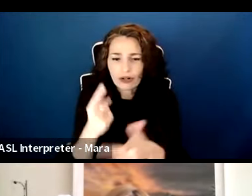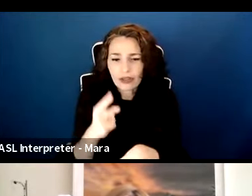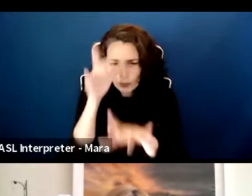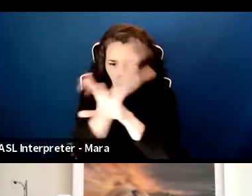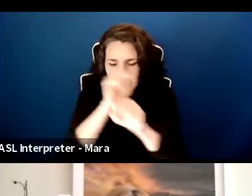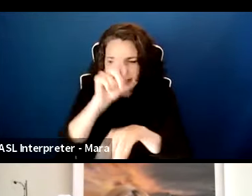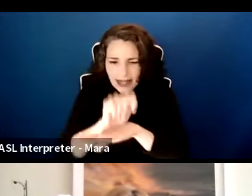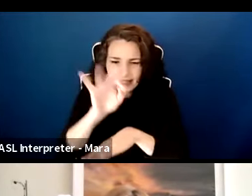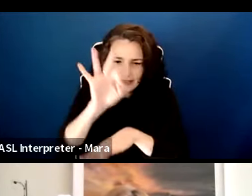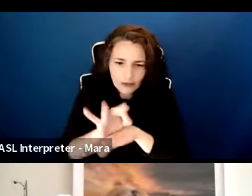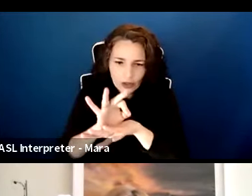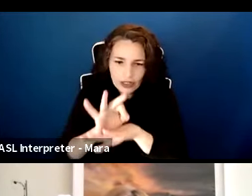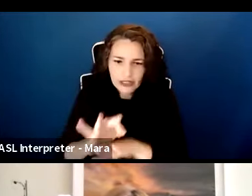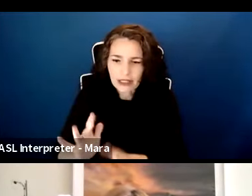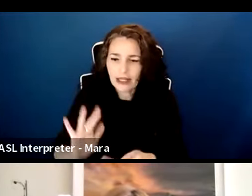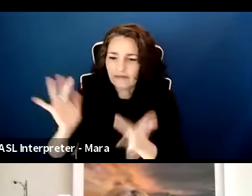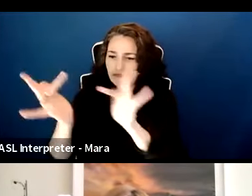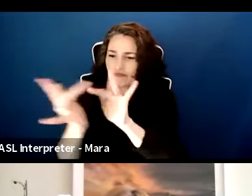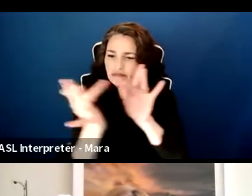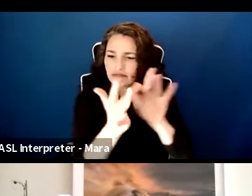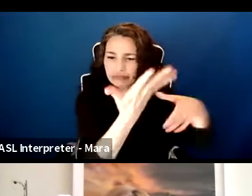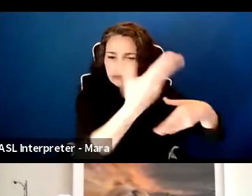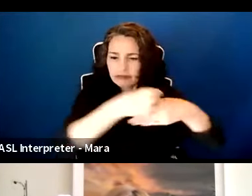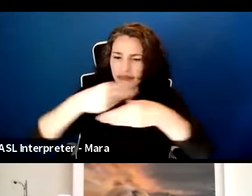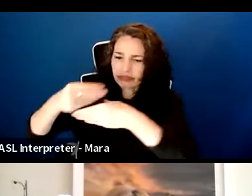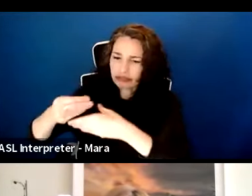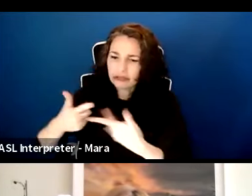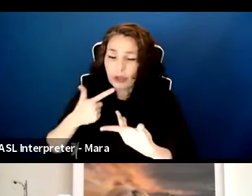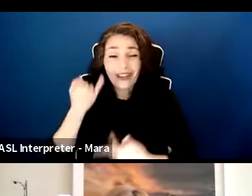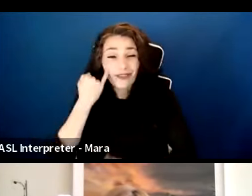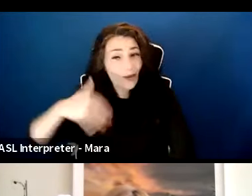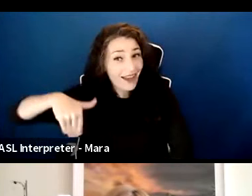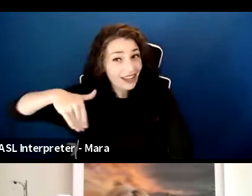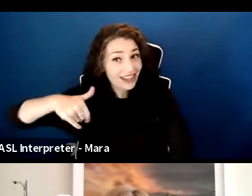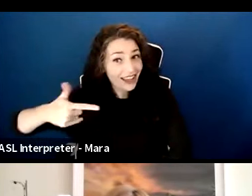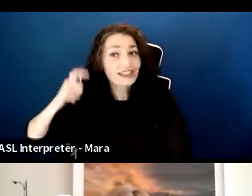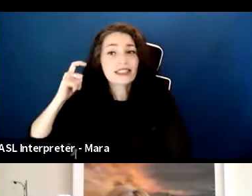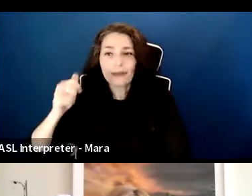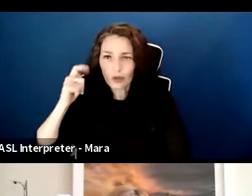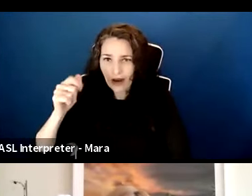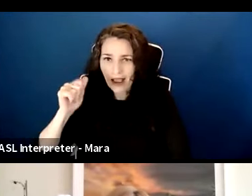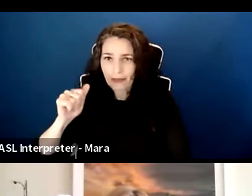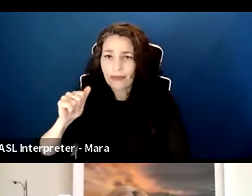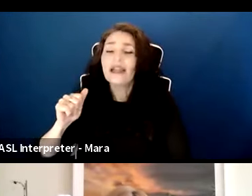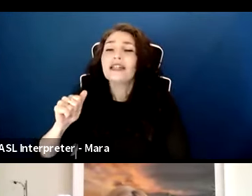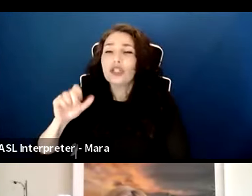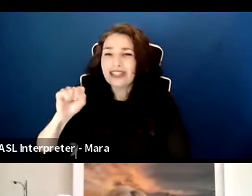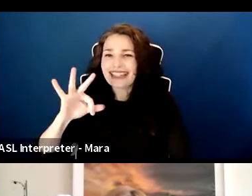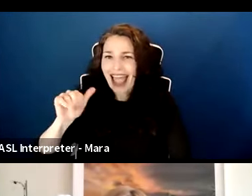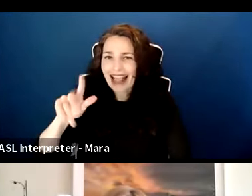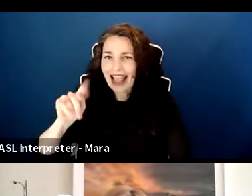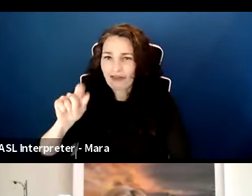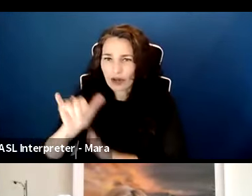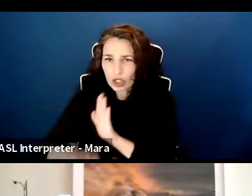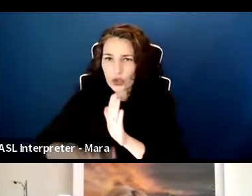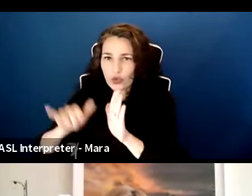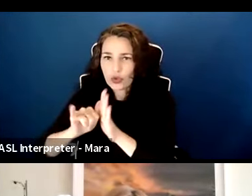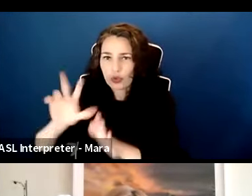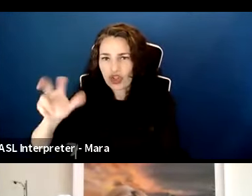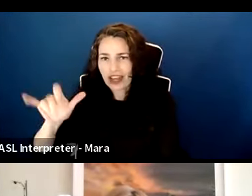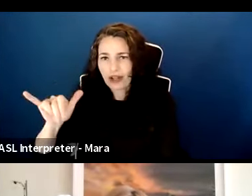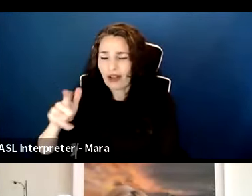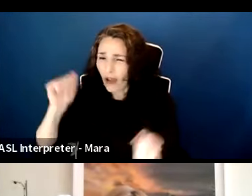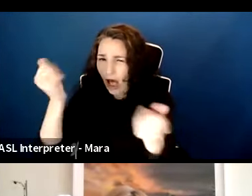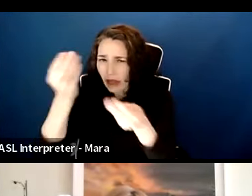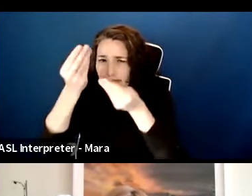If you haven't already, while you're here, please subscribe to SAG-AFTRA YouTube channel. Get updates on the great content